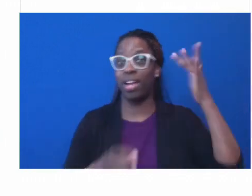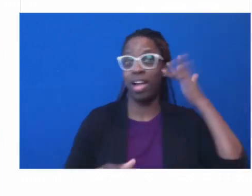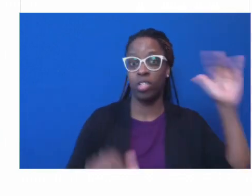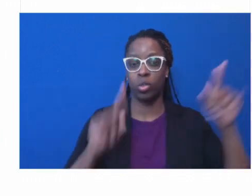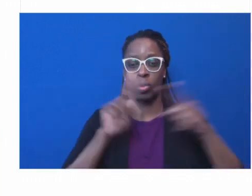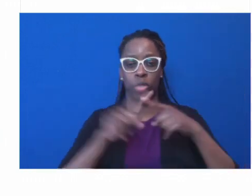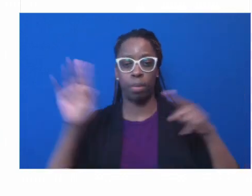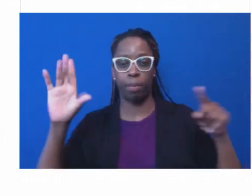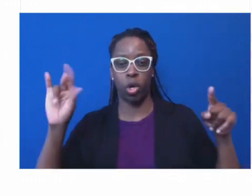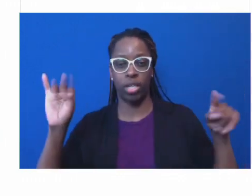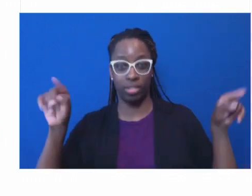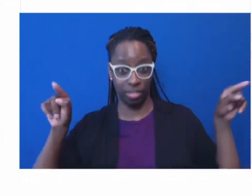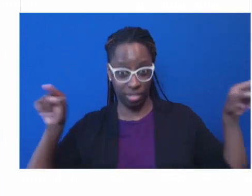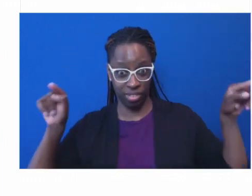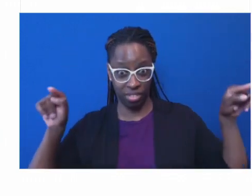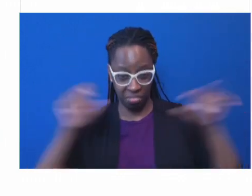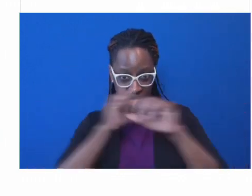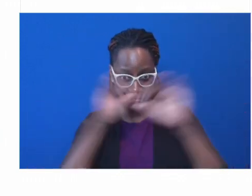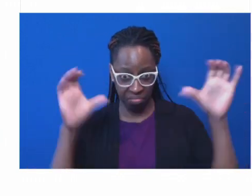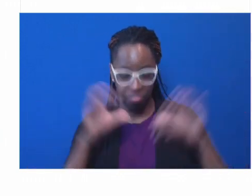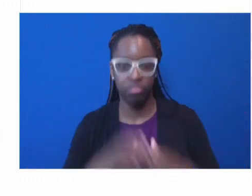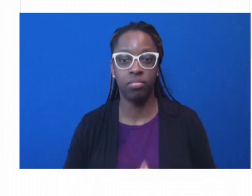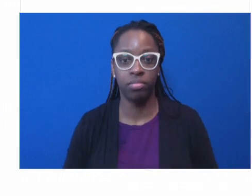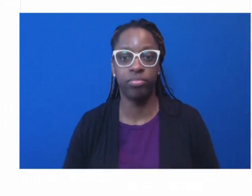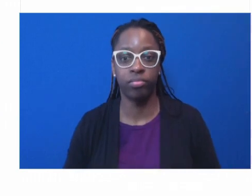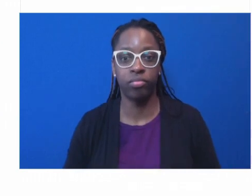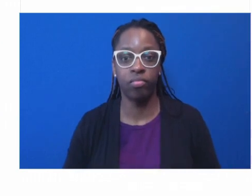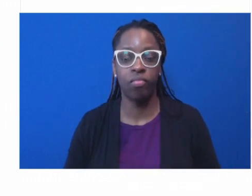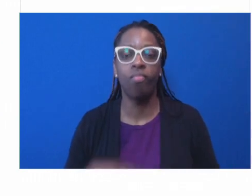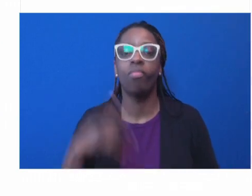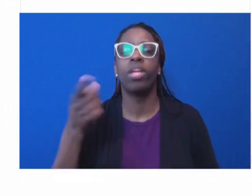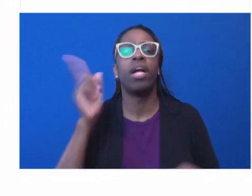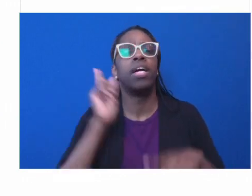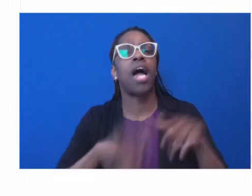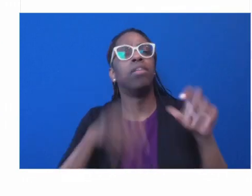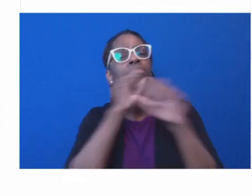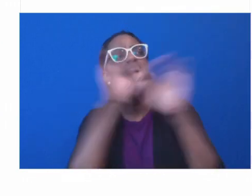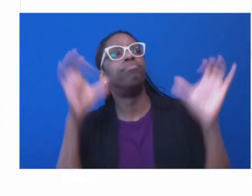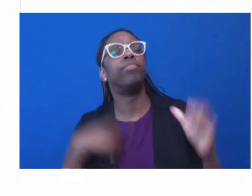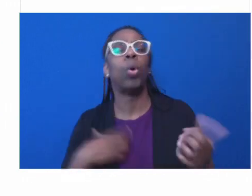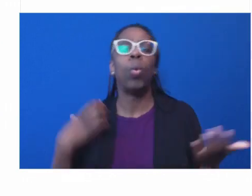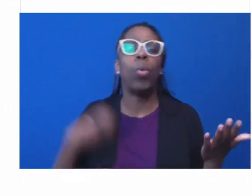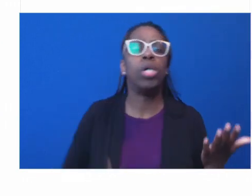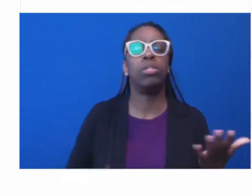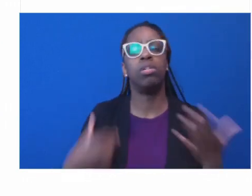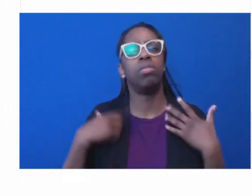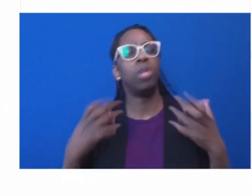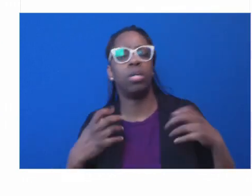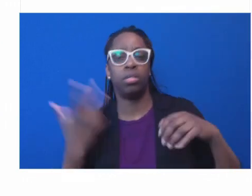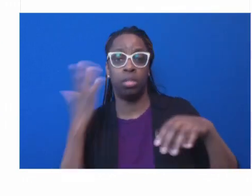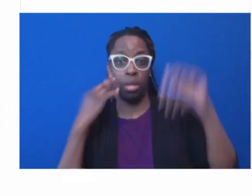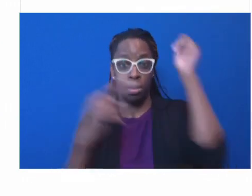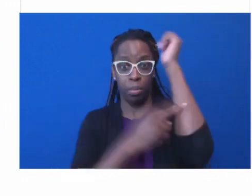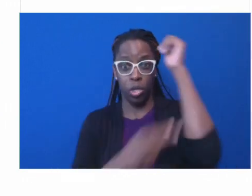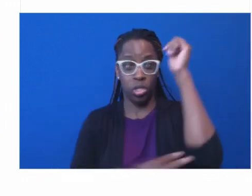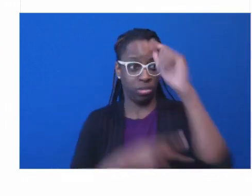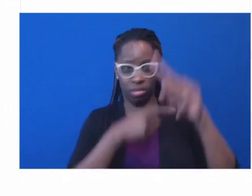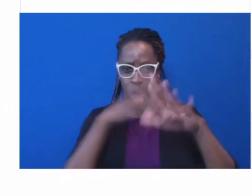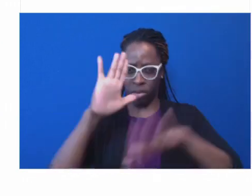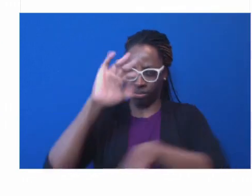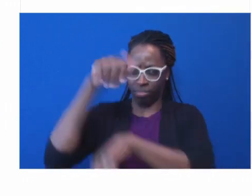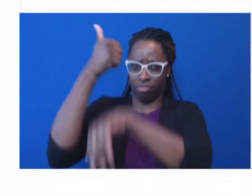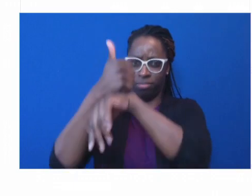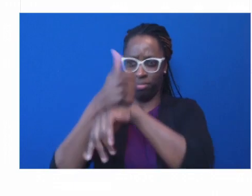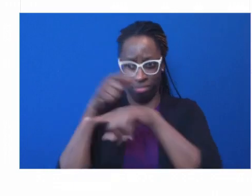existence. And the same is true of public trust and public health emergency preparedness and response science, no matter